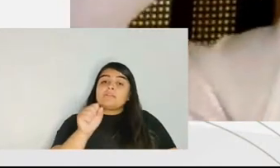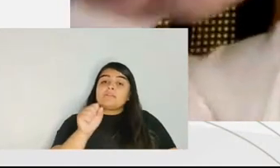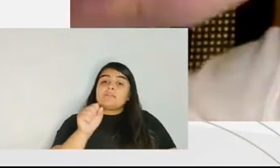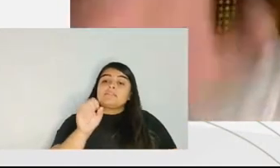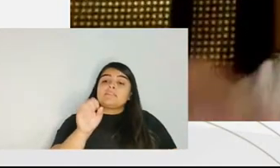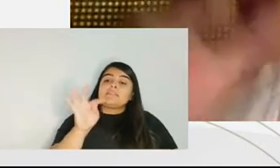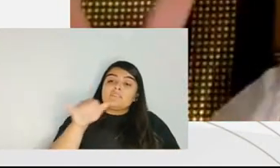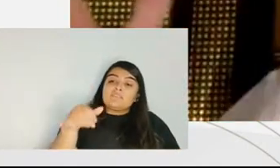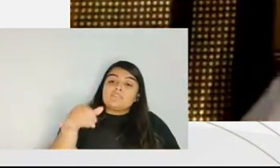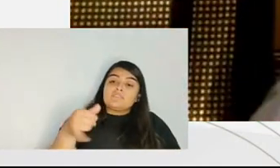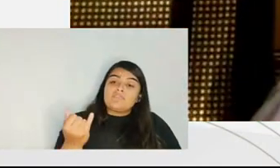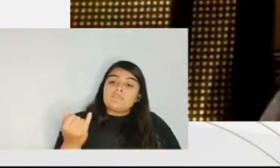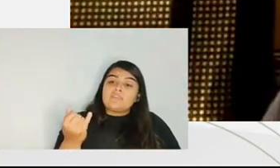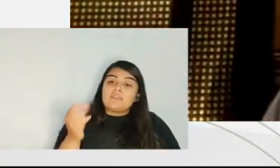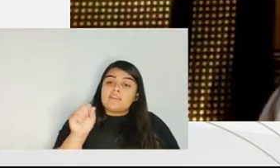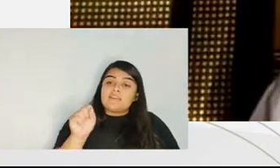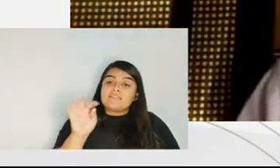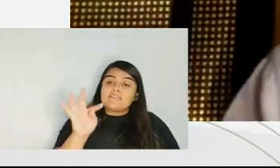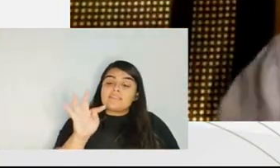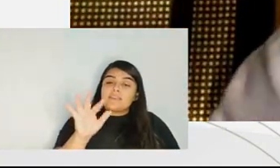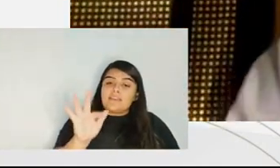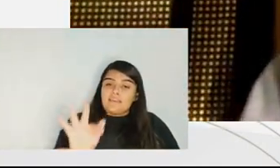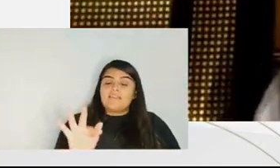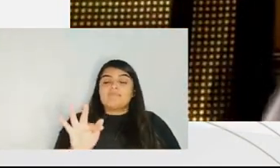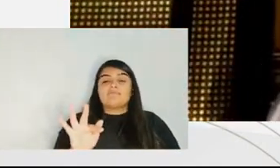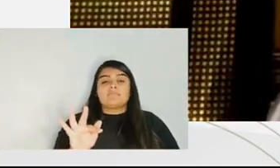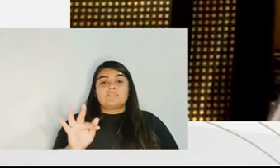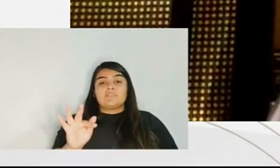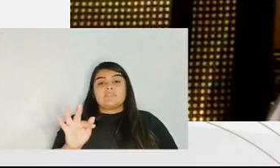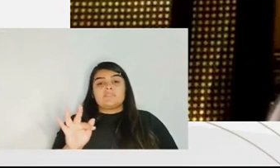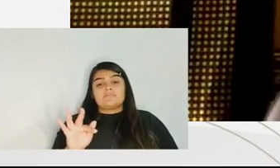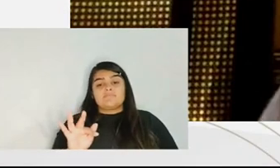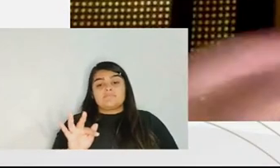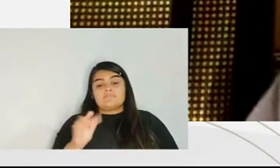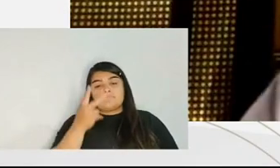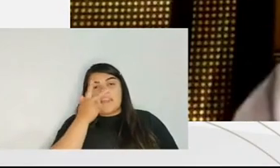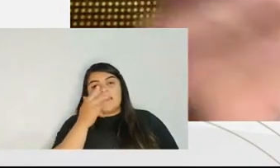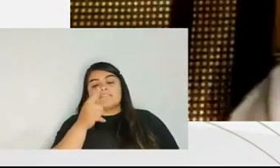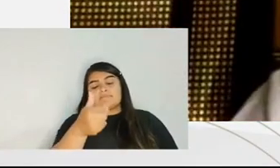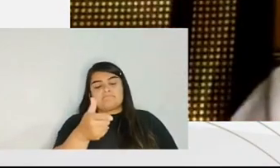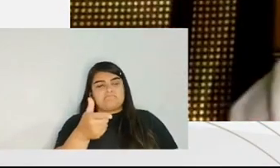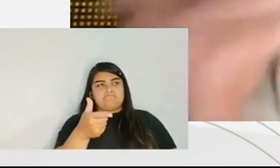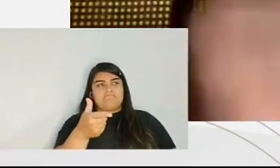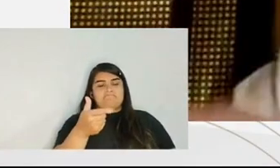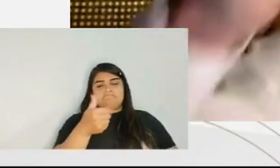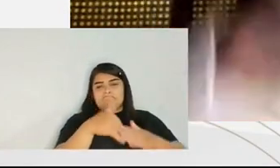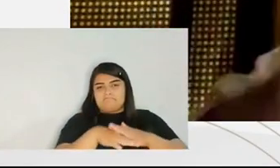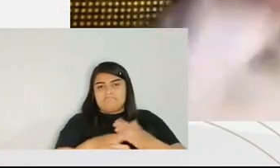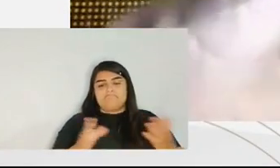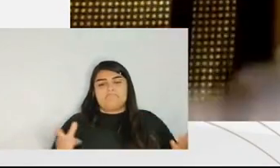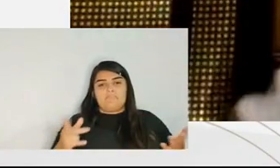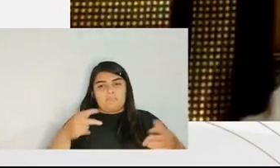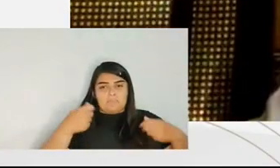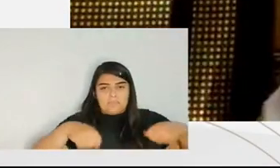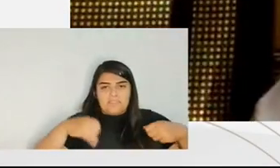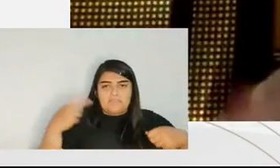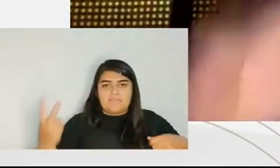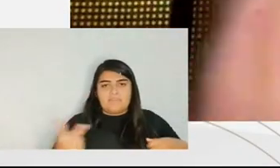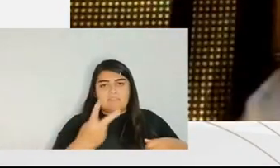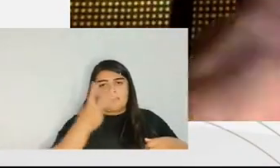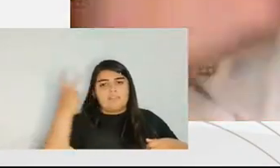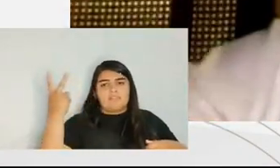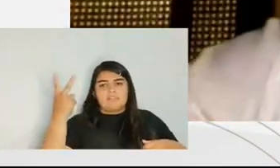tribunal they are going against on top of this you know so